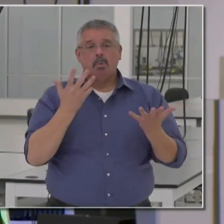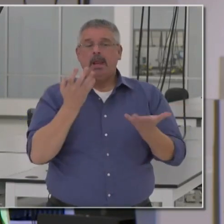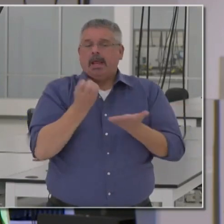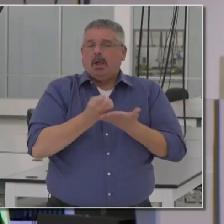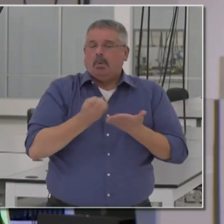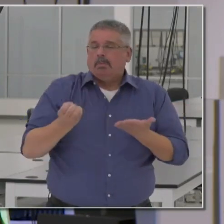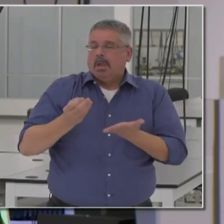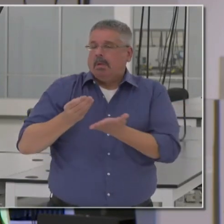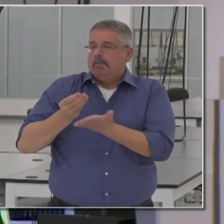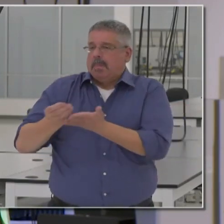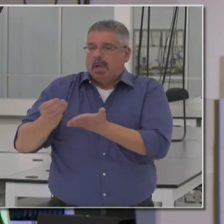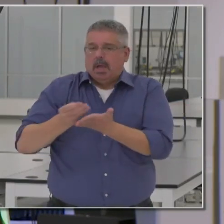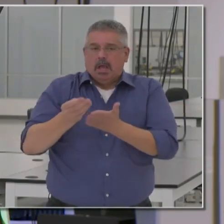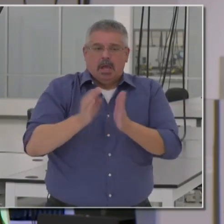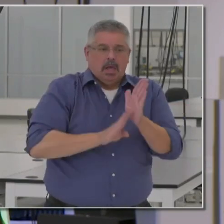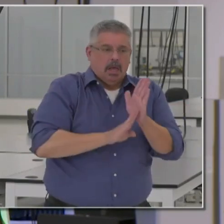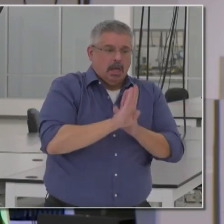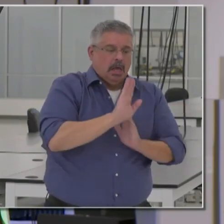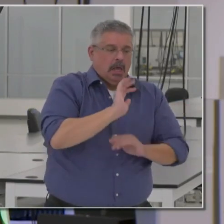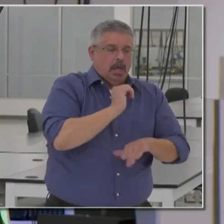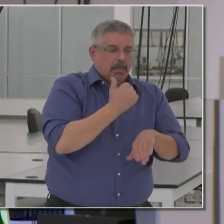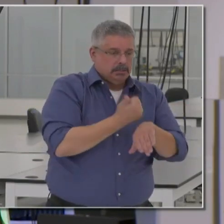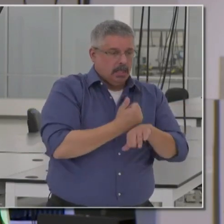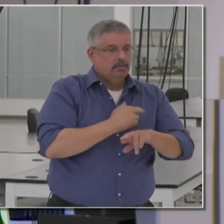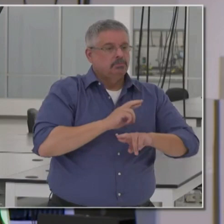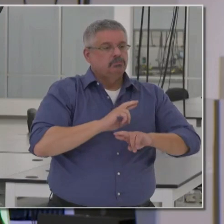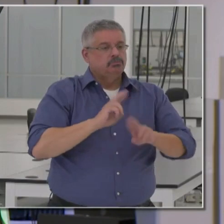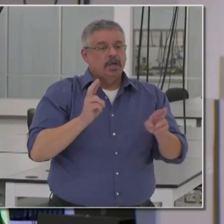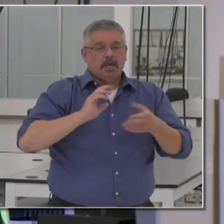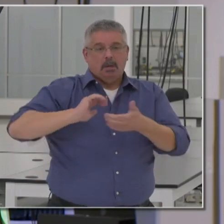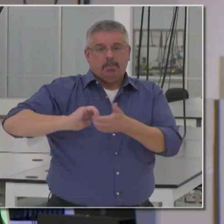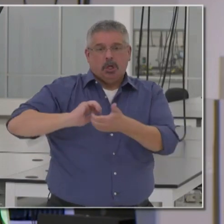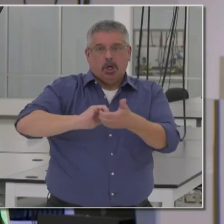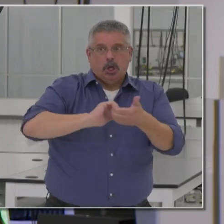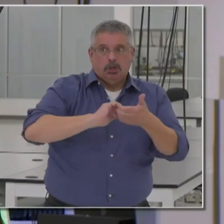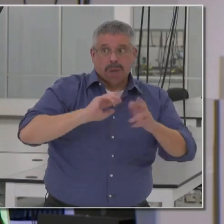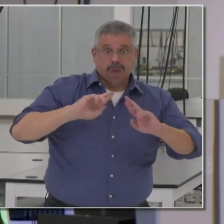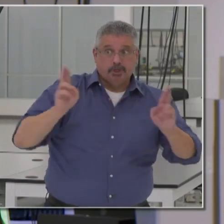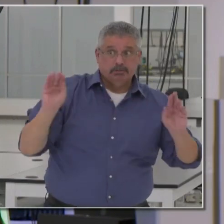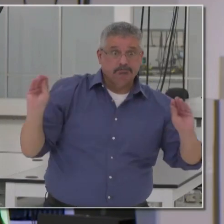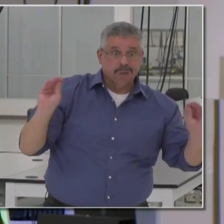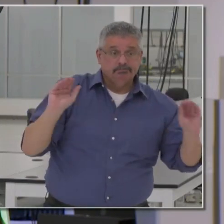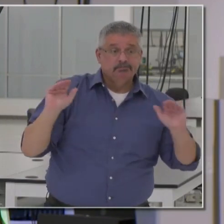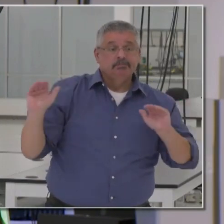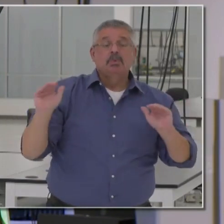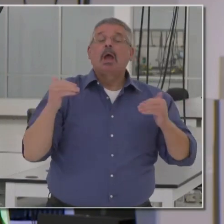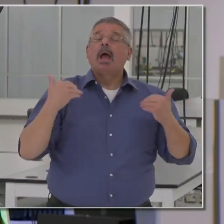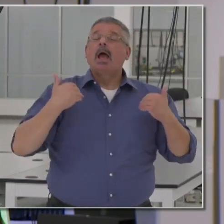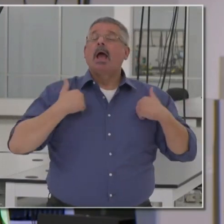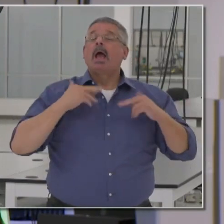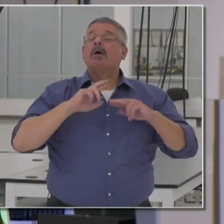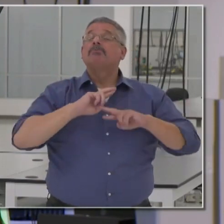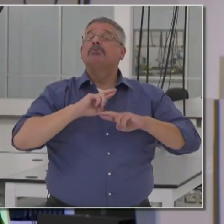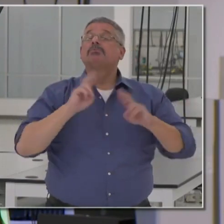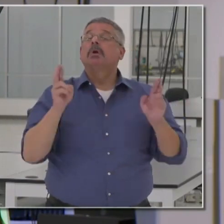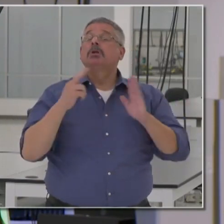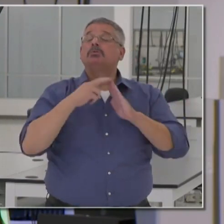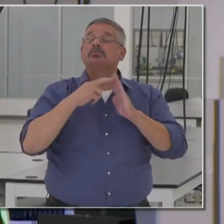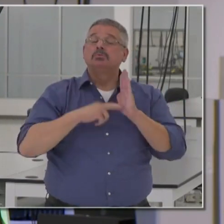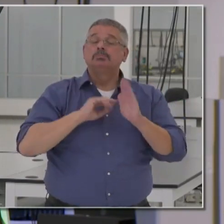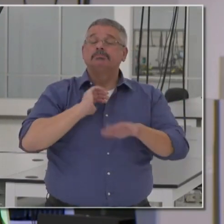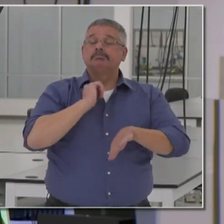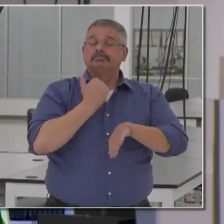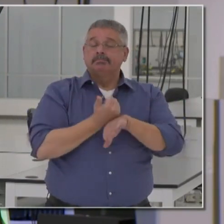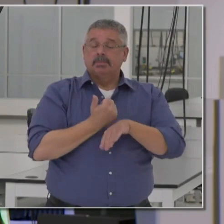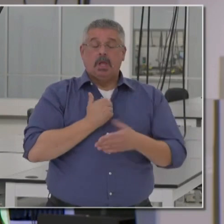of equipment and developing and establishing the framework of partnerships. We have a protocol, or rather provisions